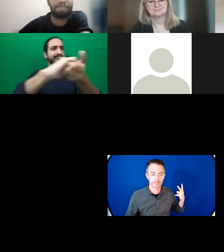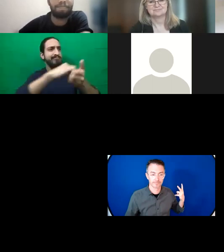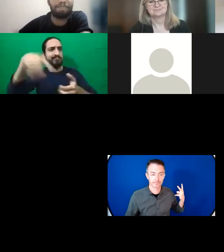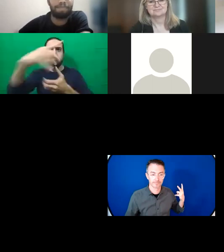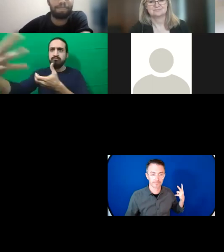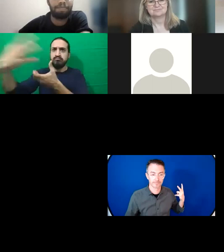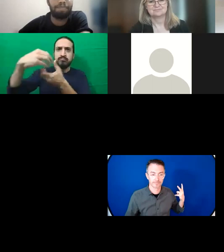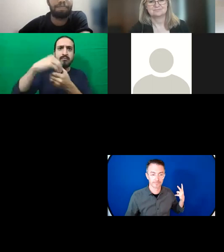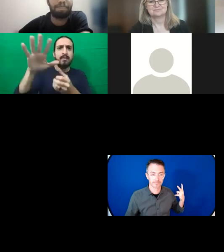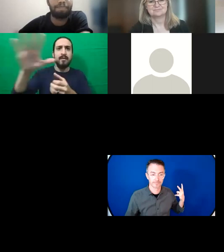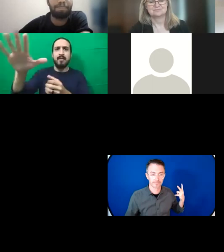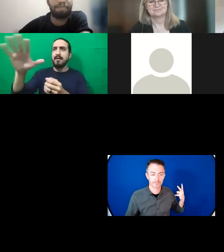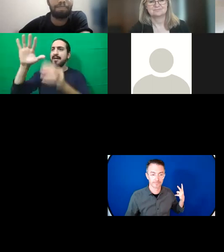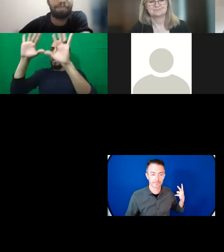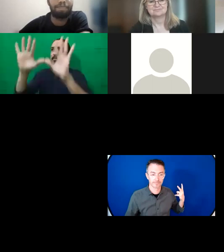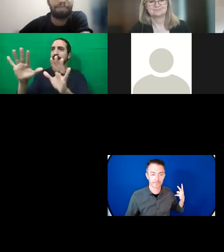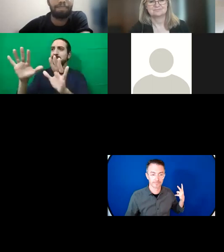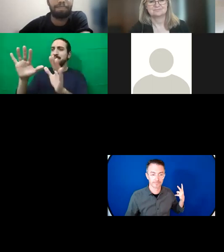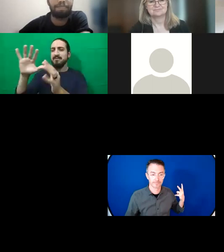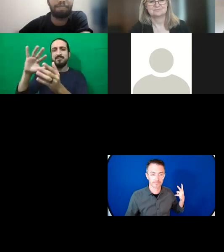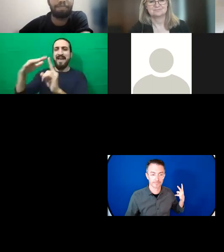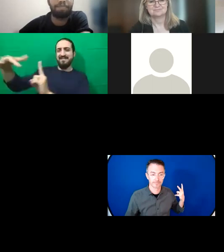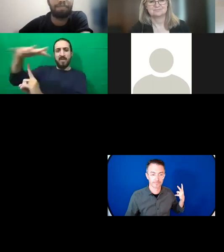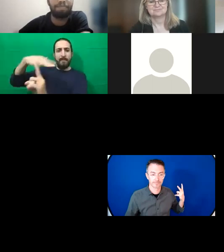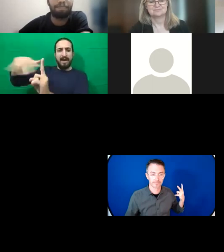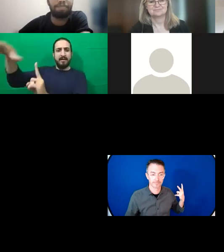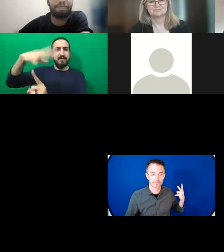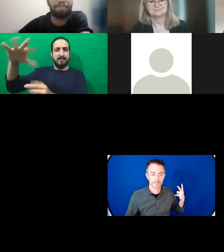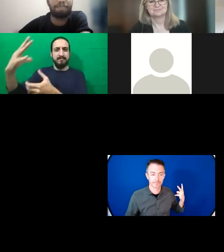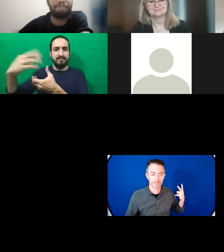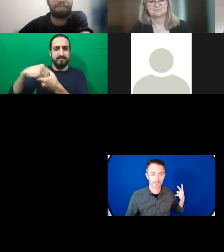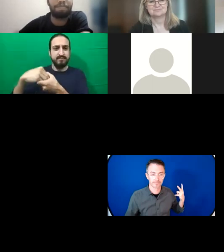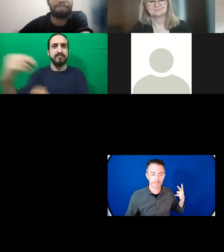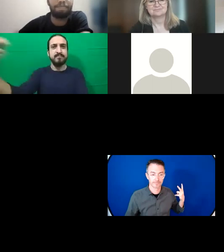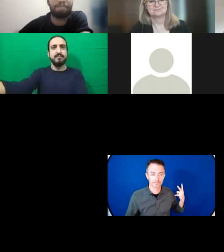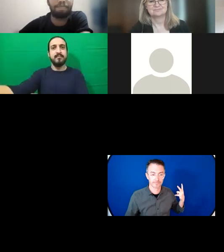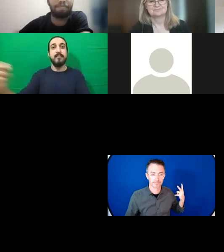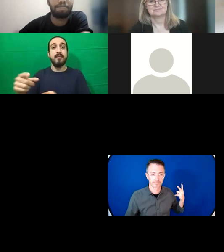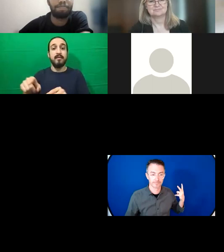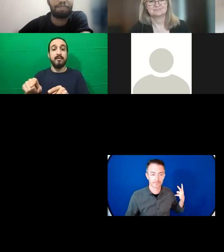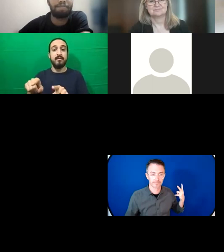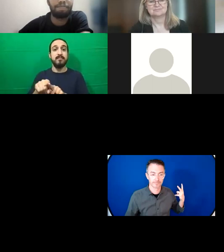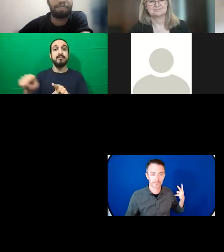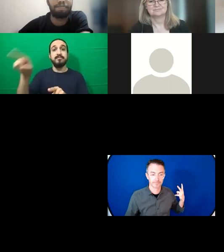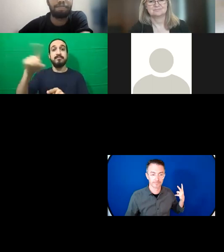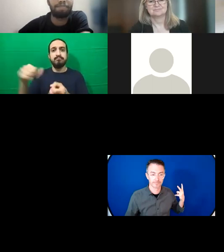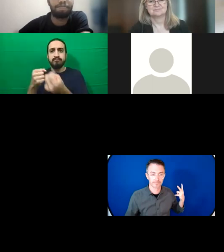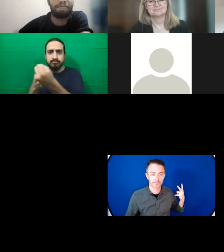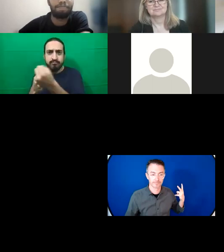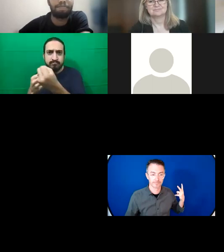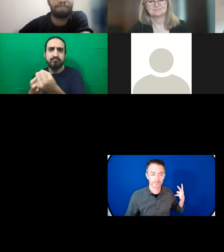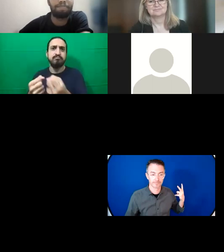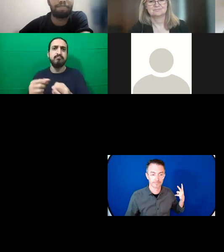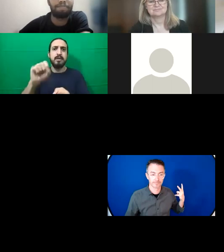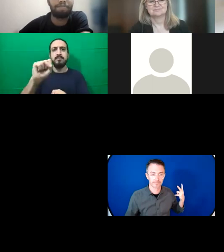and we are advocating for EPR for SRH to be included in new FP2030 commitments and